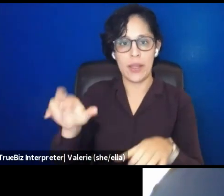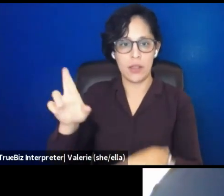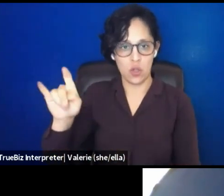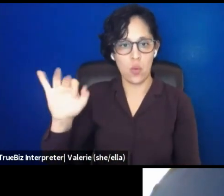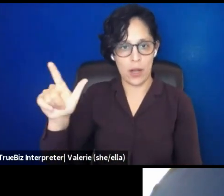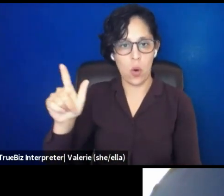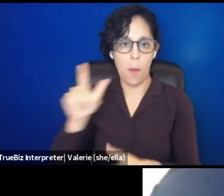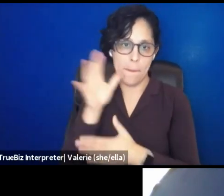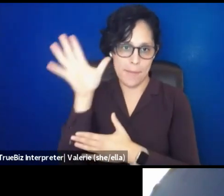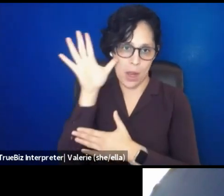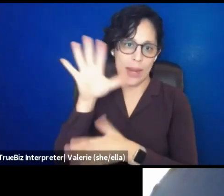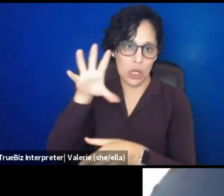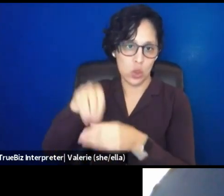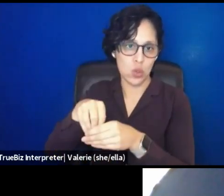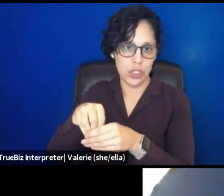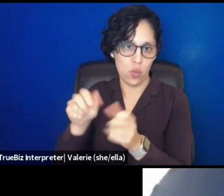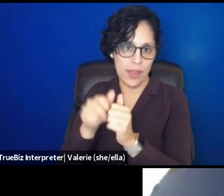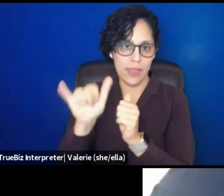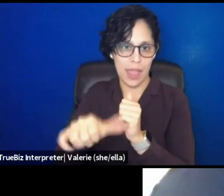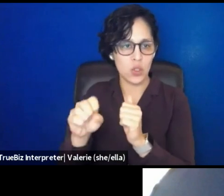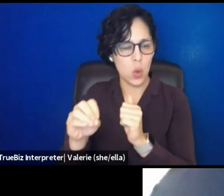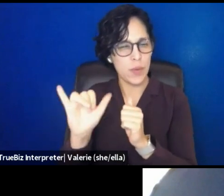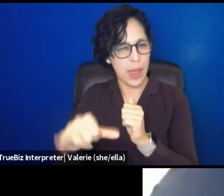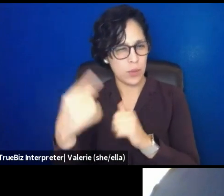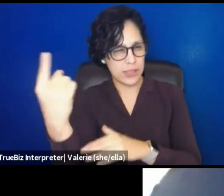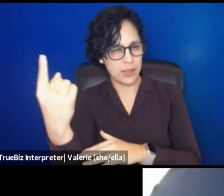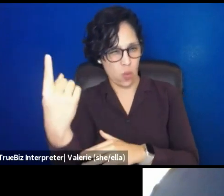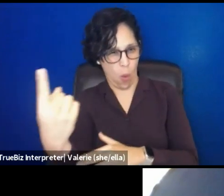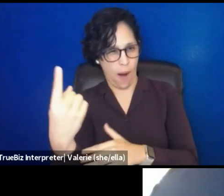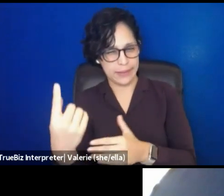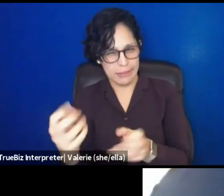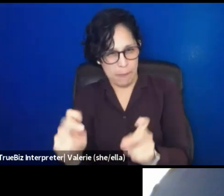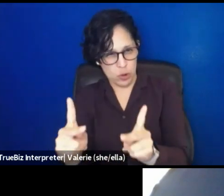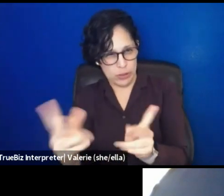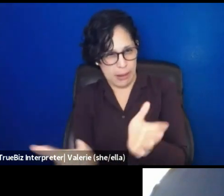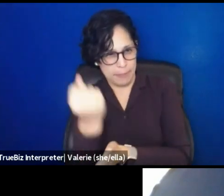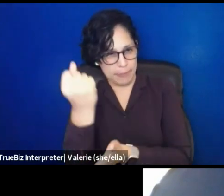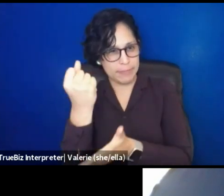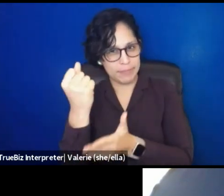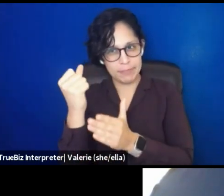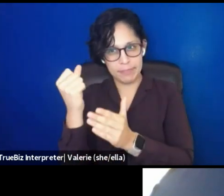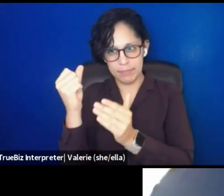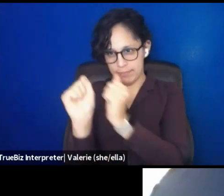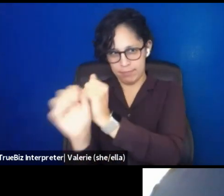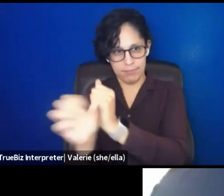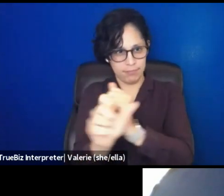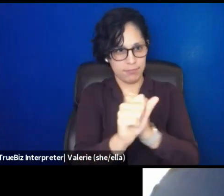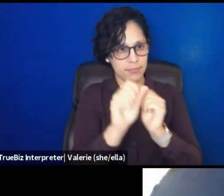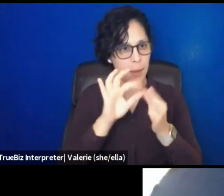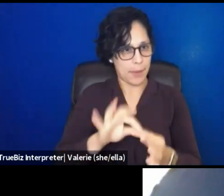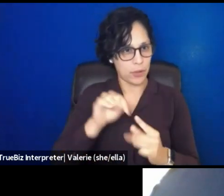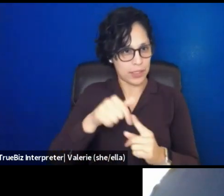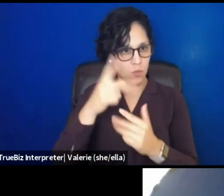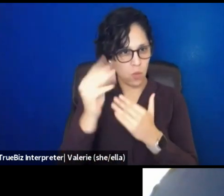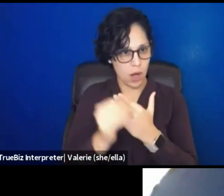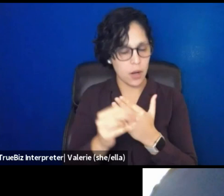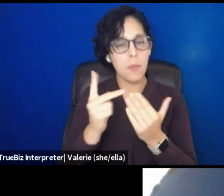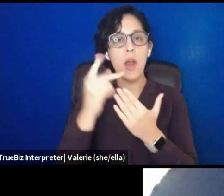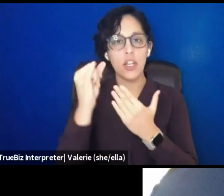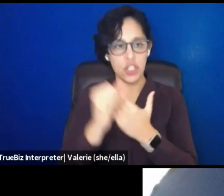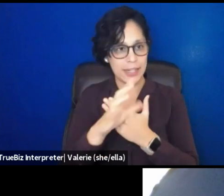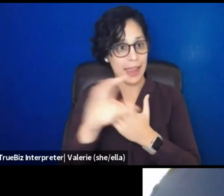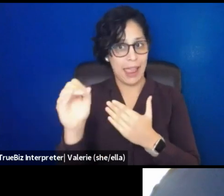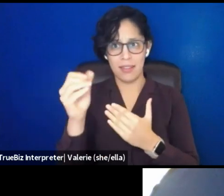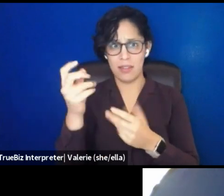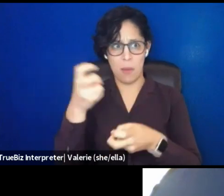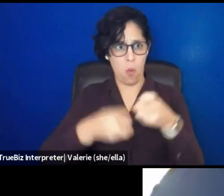So I think, um, that was a really great chance to like build awareness for this project and about the problems in the